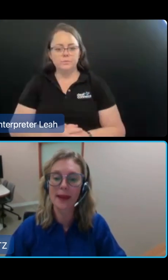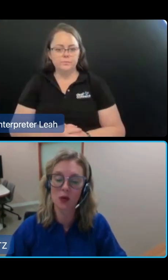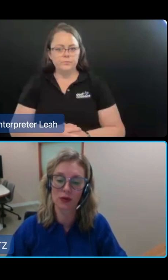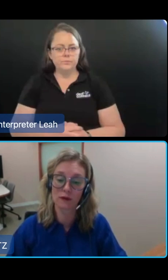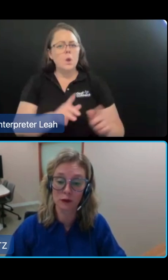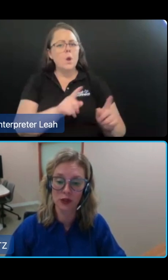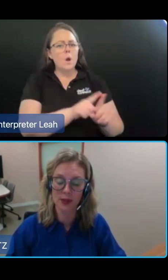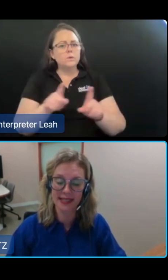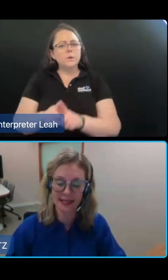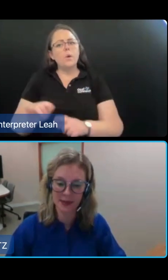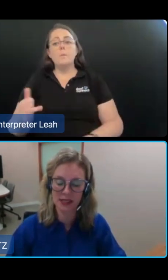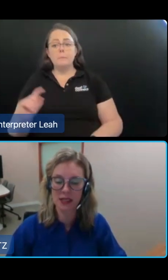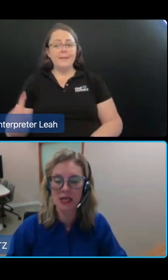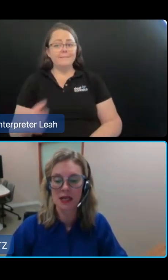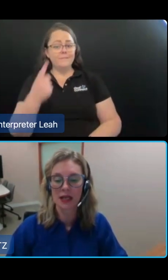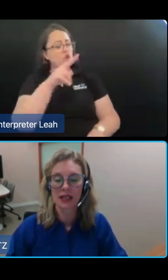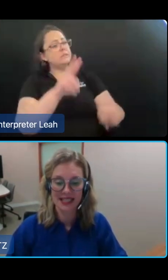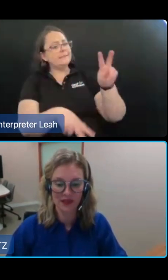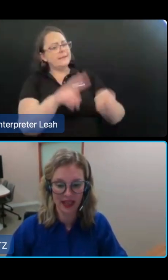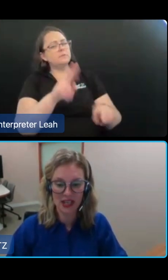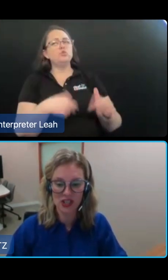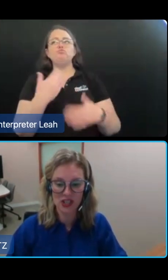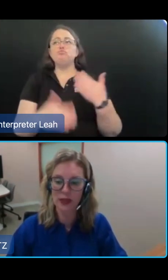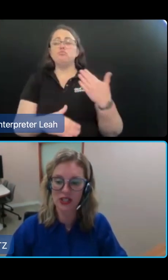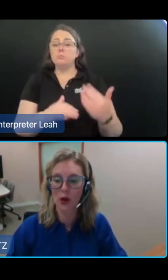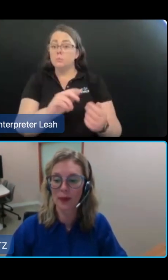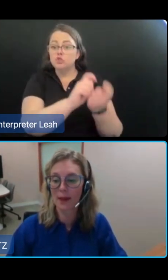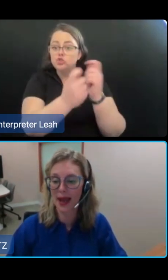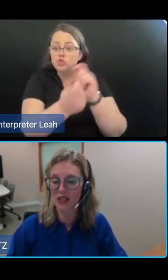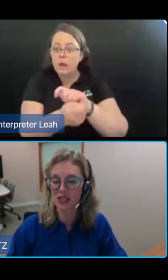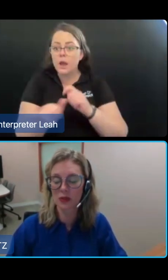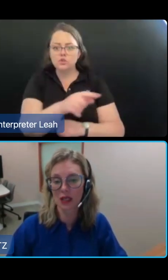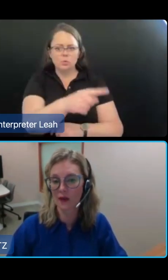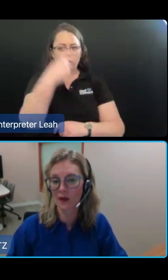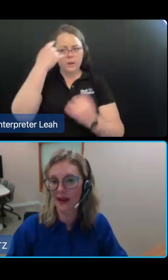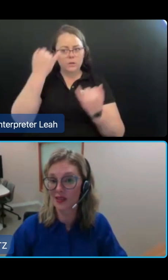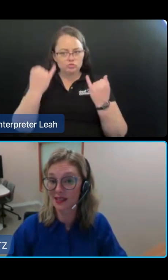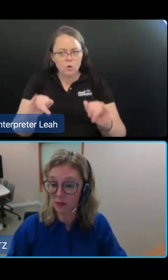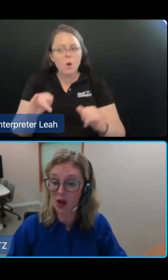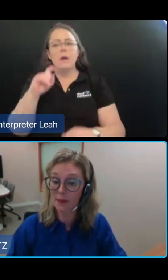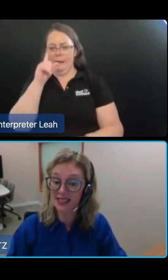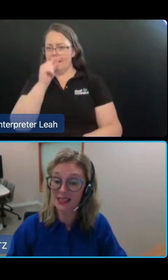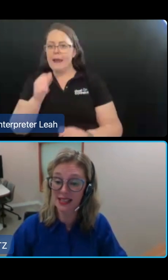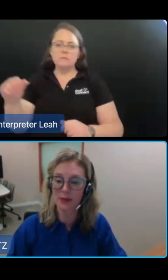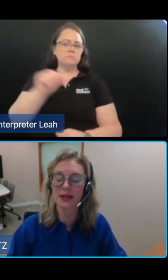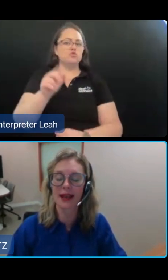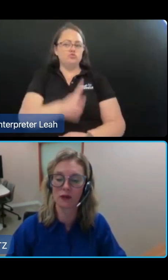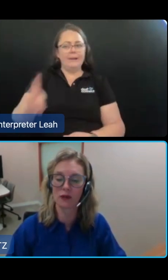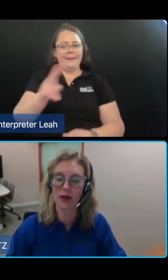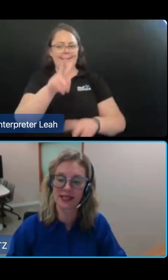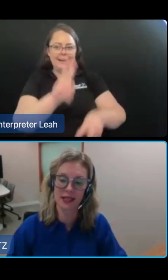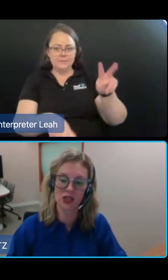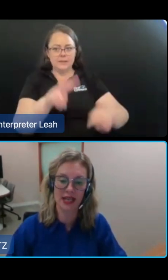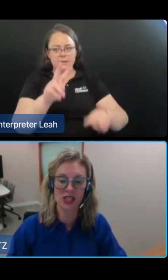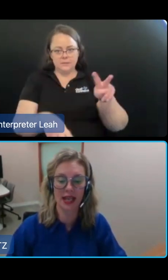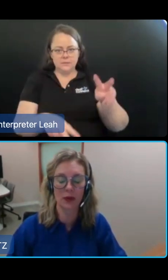the papers or through a full new assessment, classification which for home care packages will occur at the same time as assessment and for